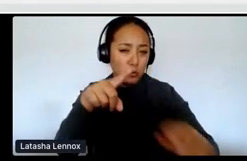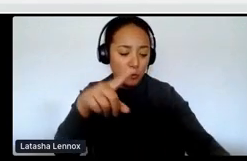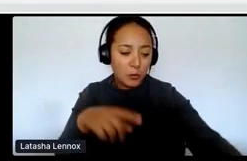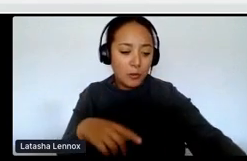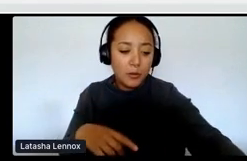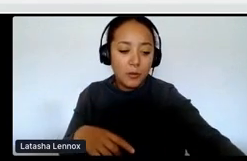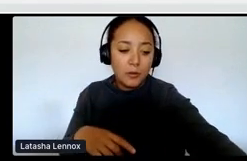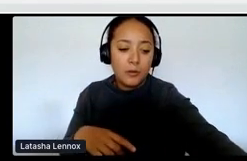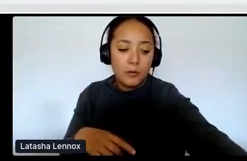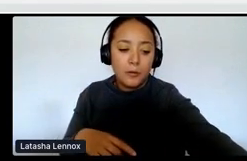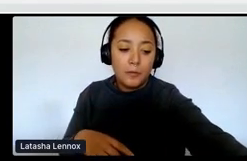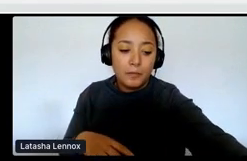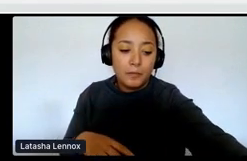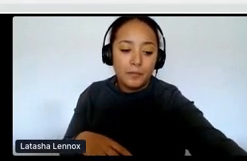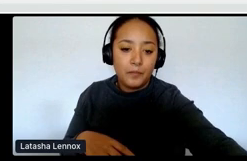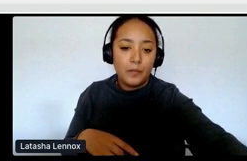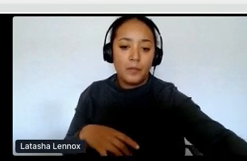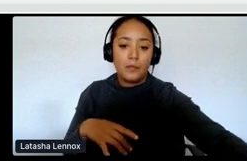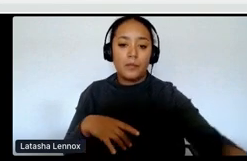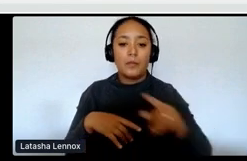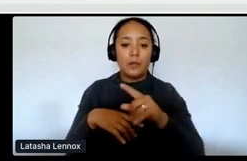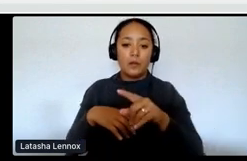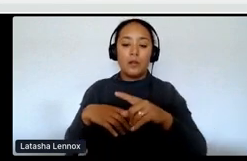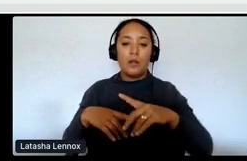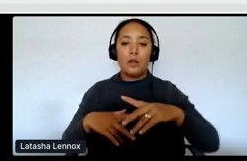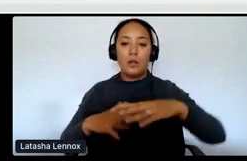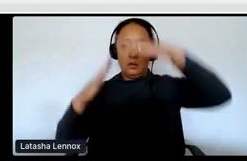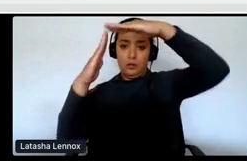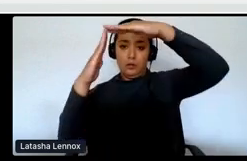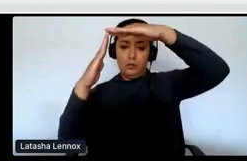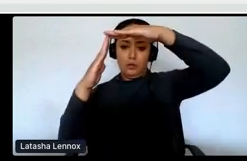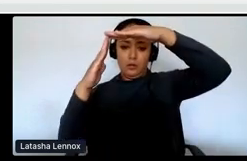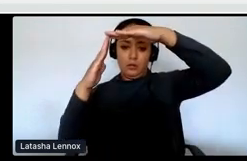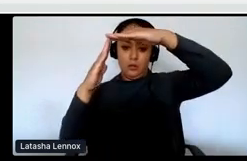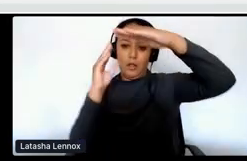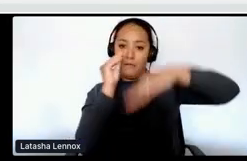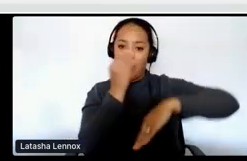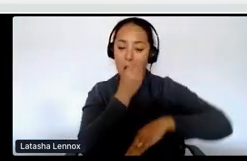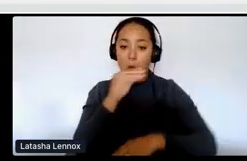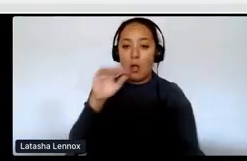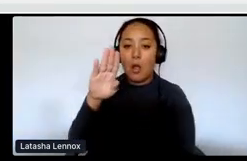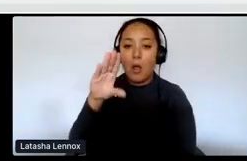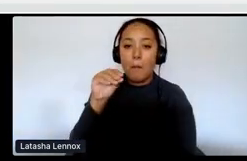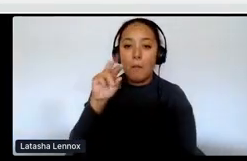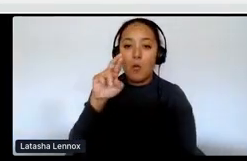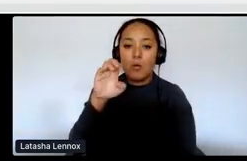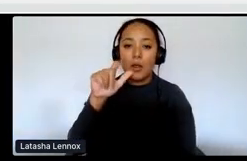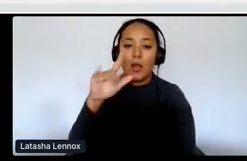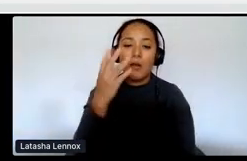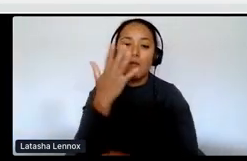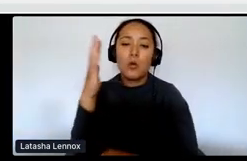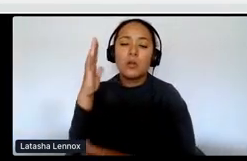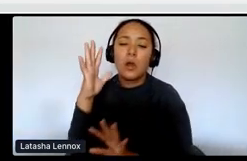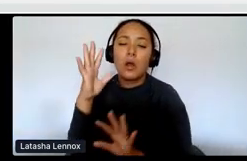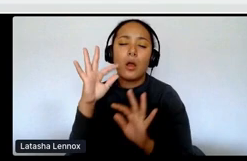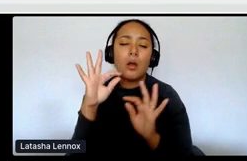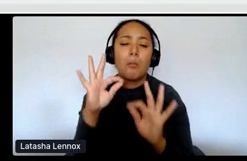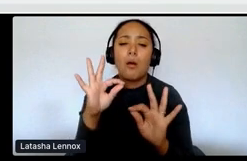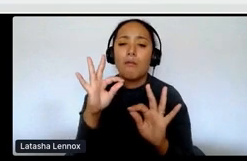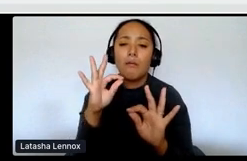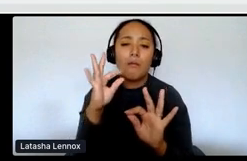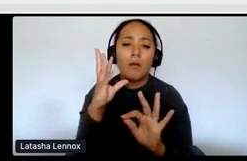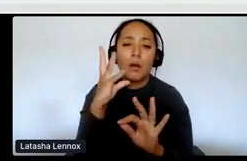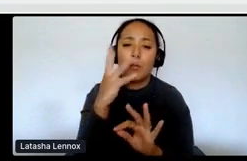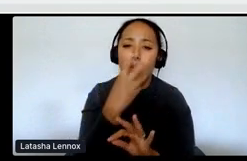the Boreal and that's the top right photo. Um, the Boreal forest is such a pristine, beautiful place. Um, that is being